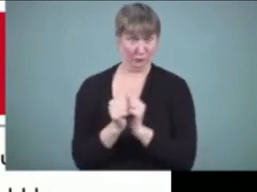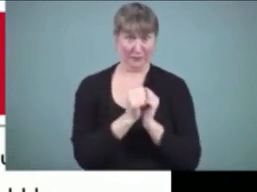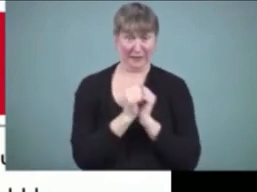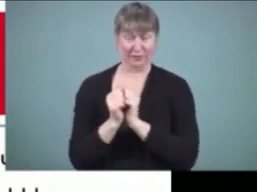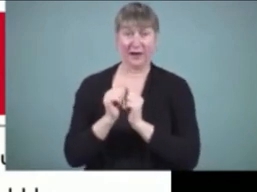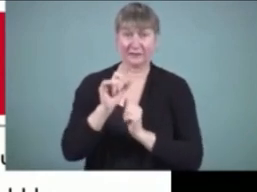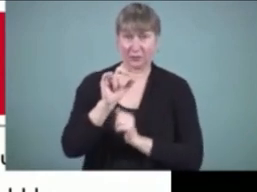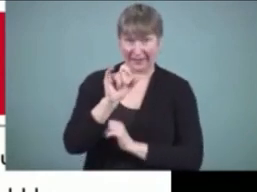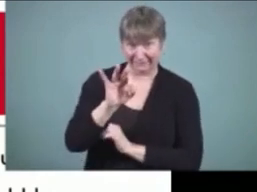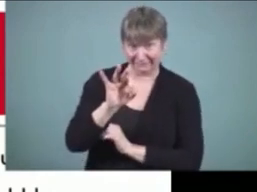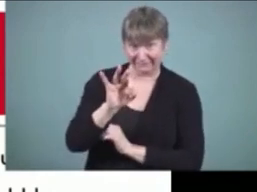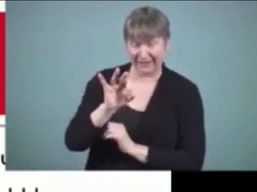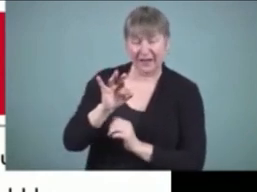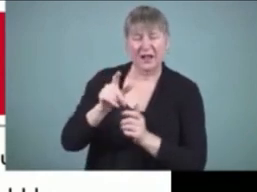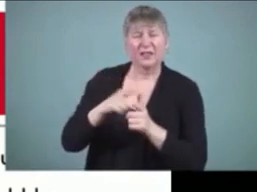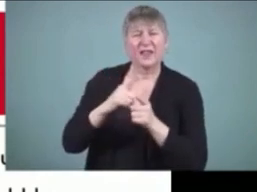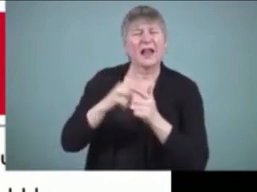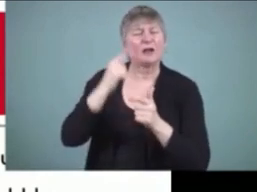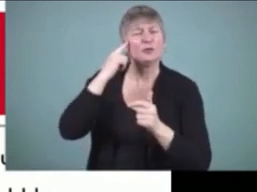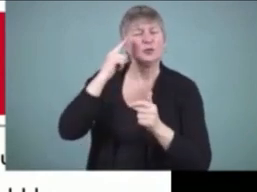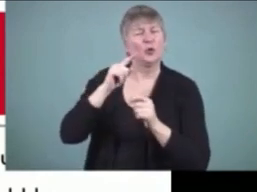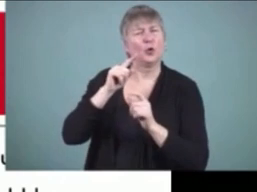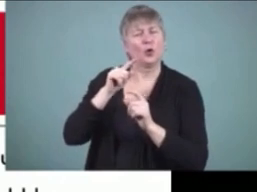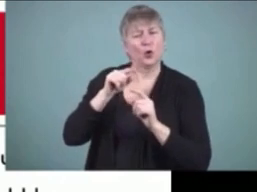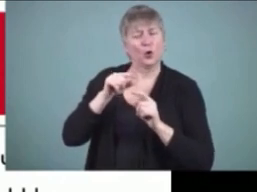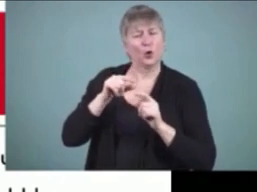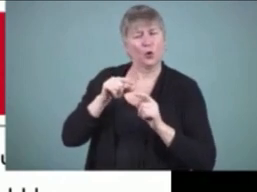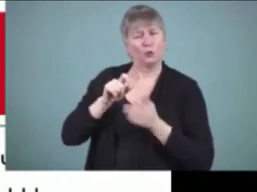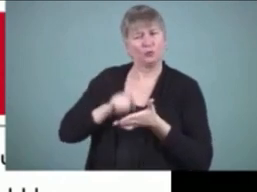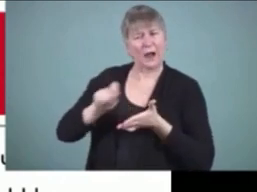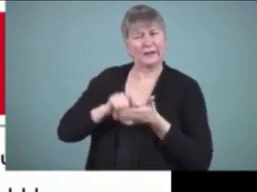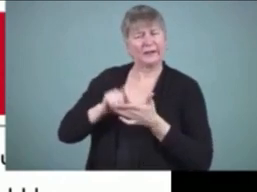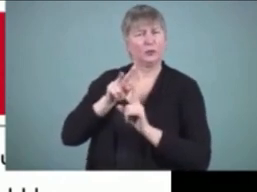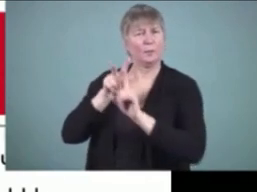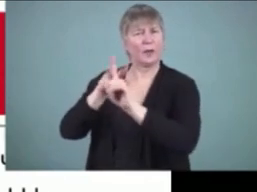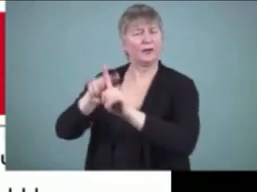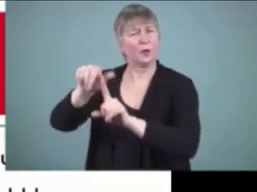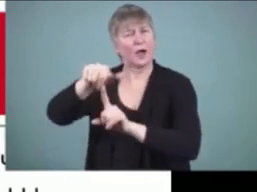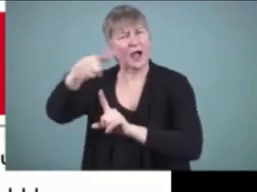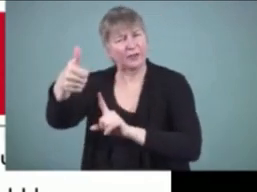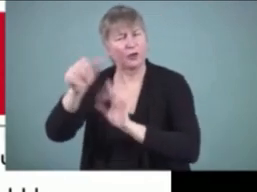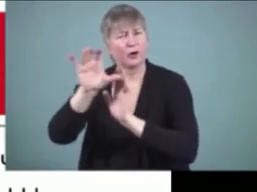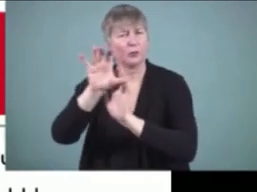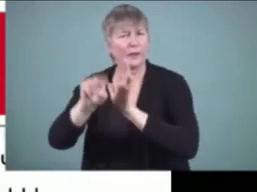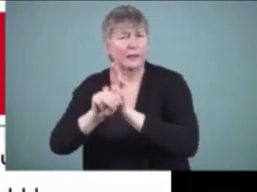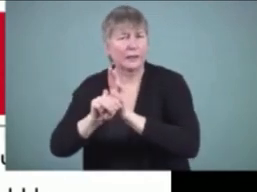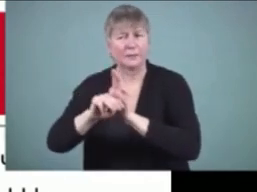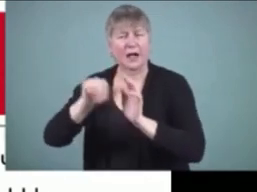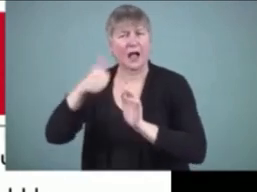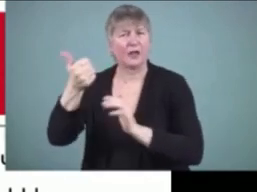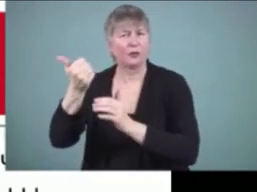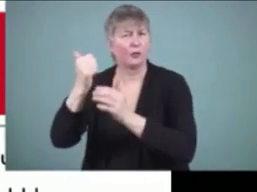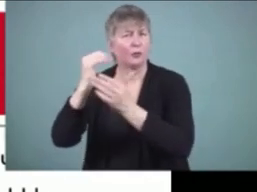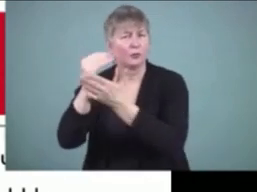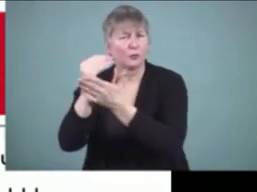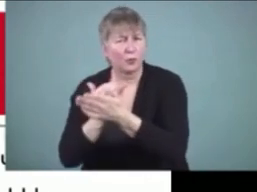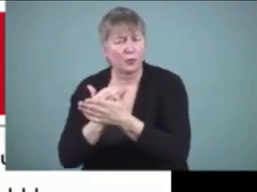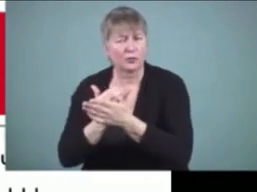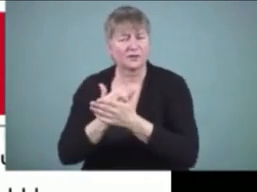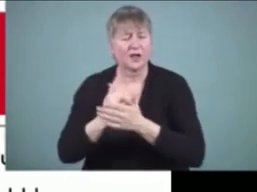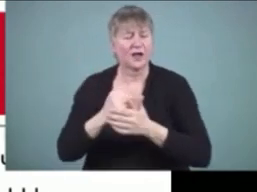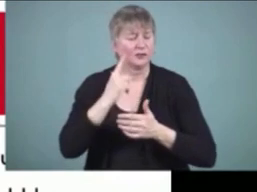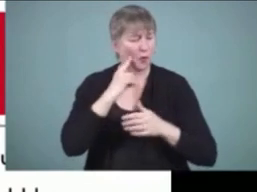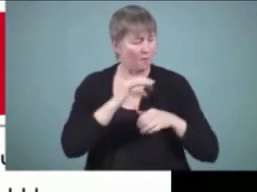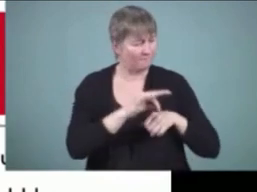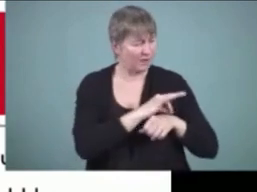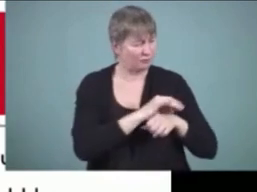make connections to other subject areas and the curriculum by thinking about Halliday's functions of written language and how